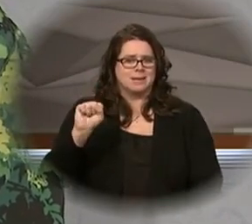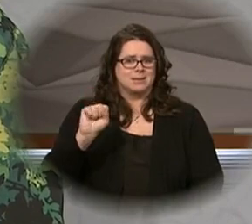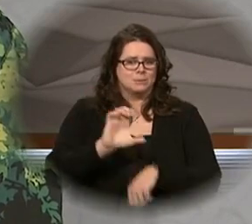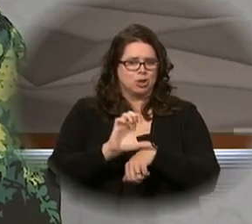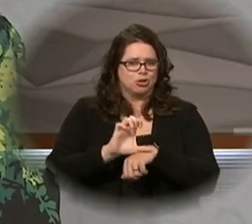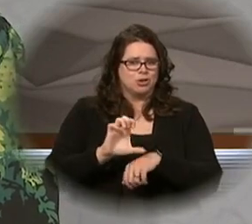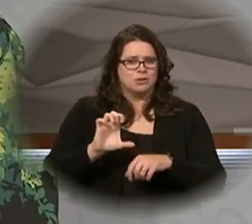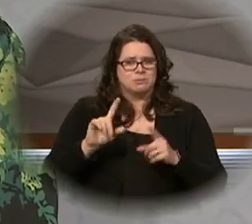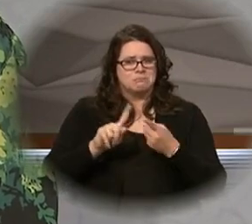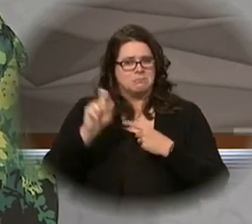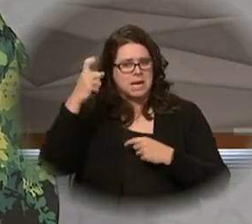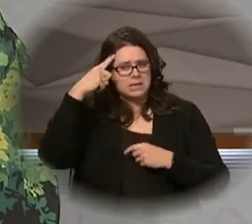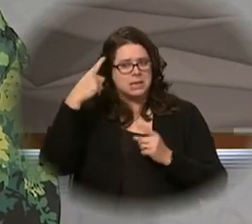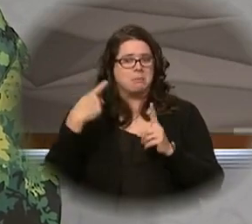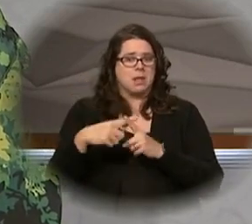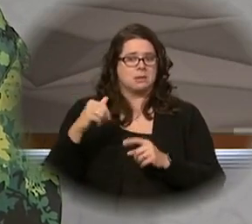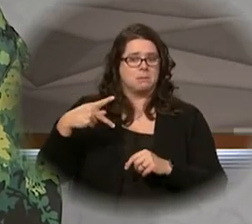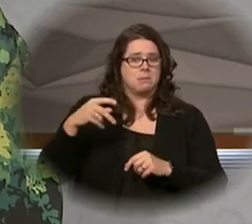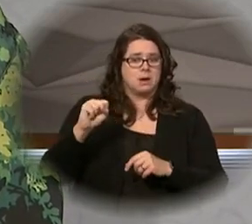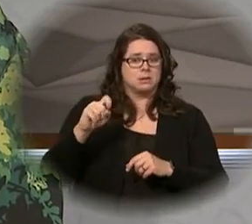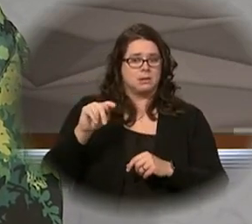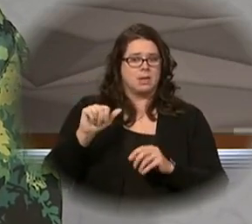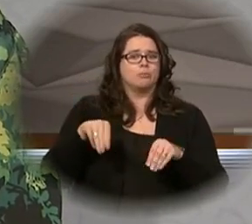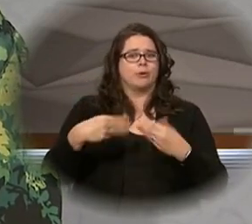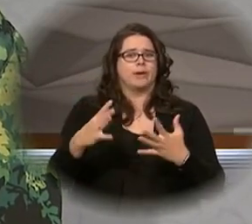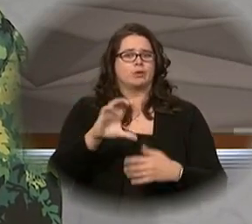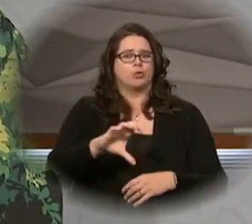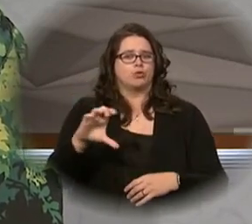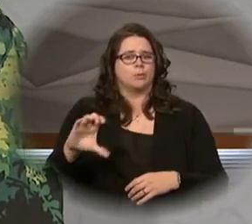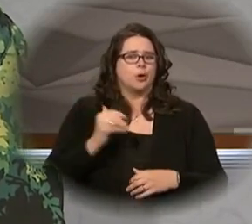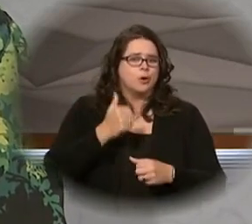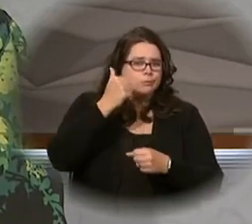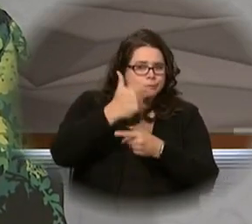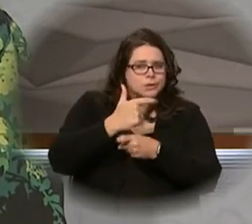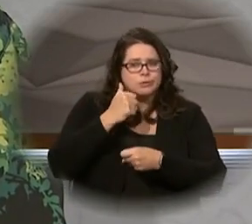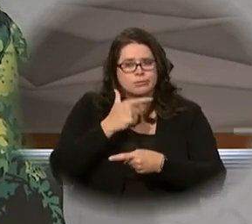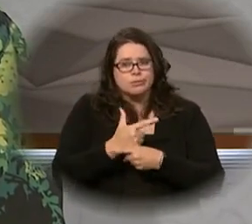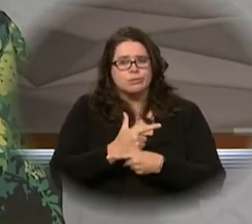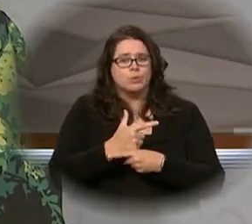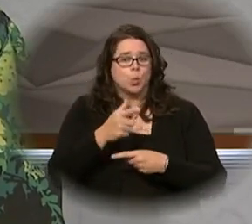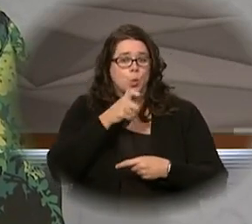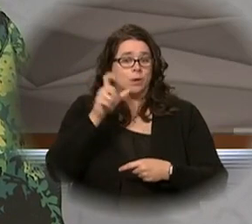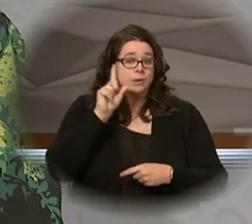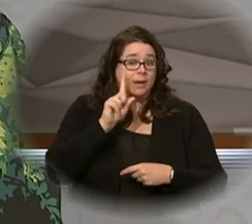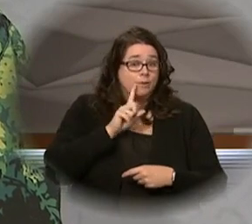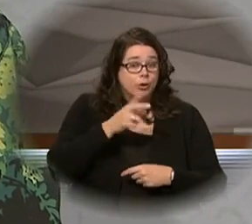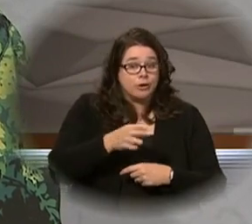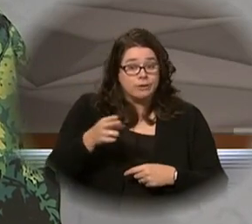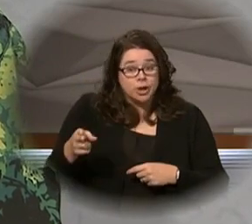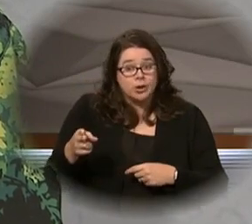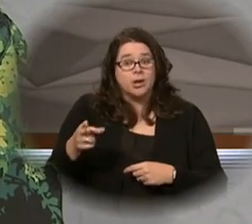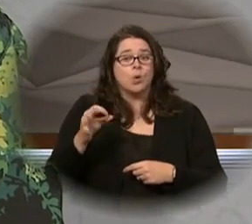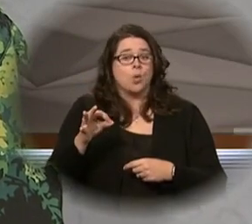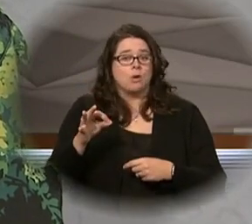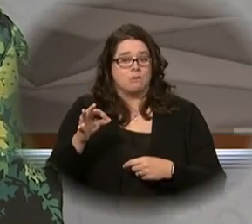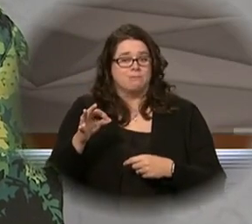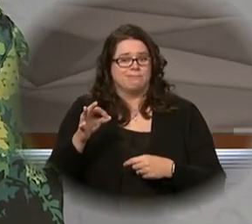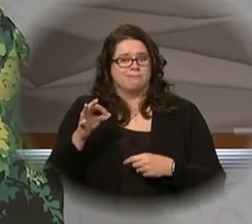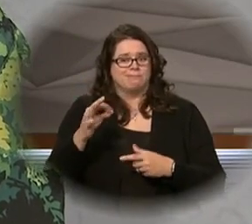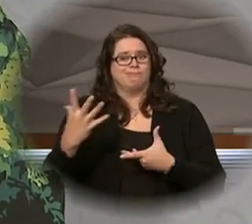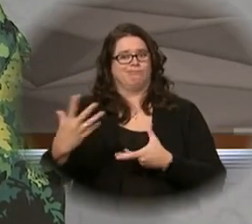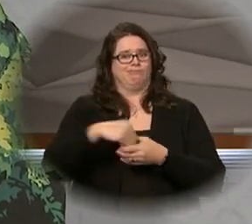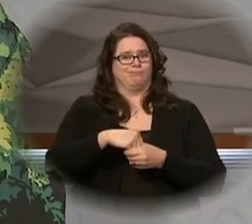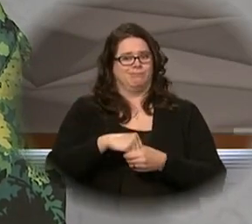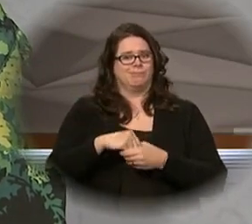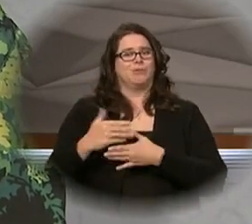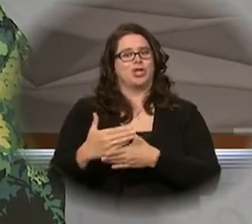Apostolate providing closed captioning, our sisters and brothers in faith who are deaf or hard of hearing were able